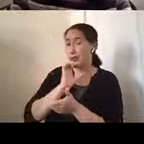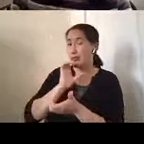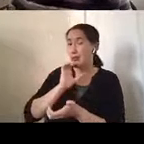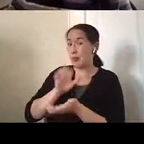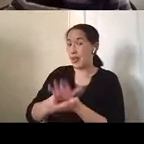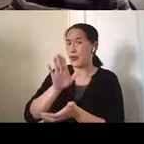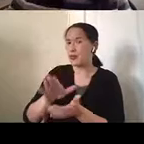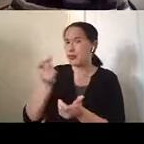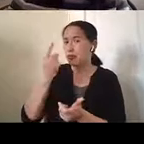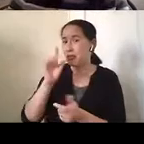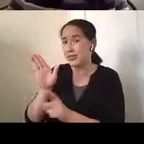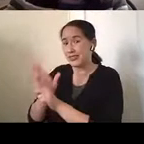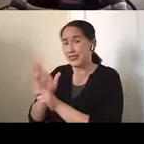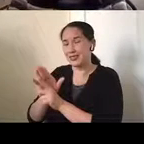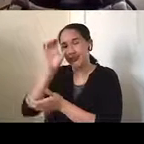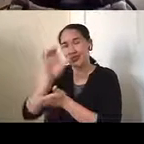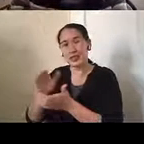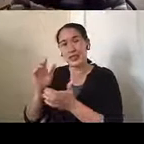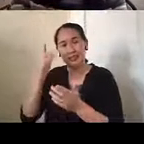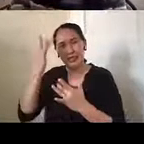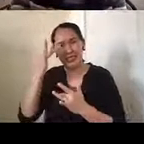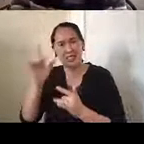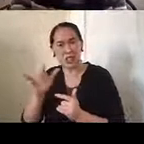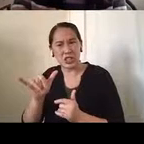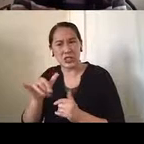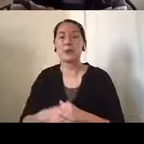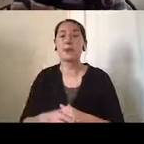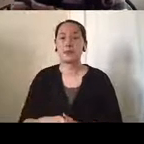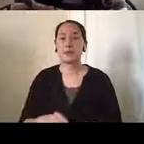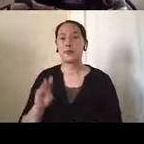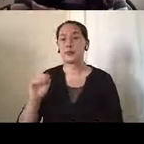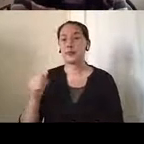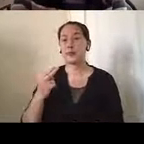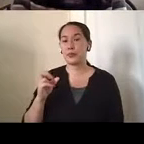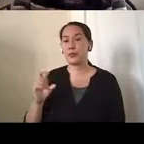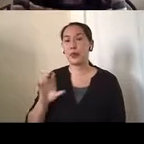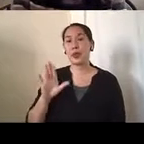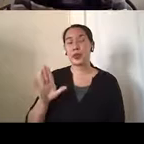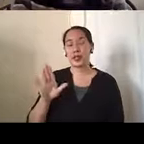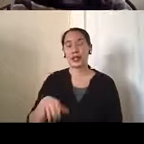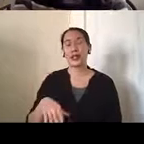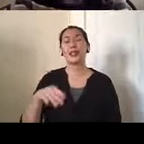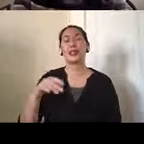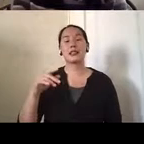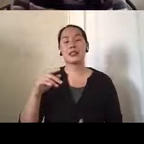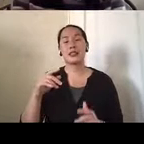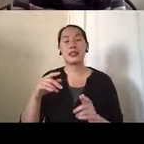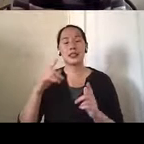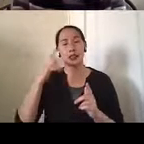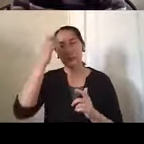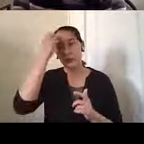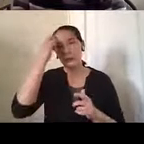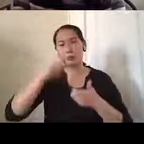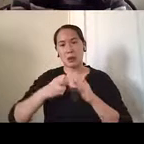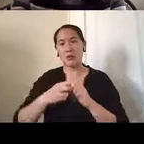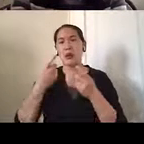Yeah, so his memory problems actually started early on many years before a formal diagnosis was made. So